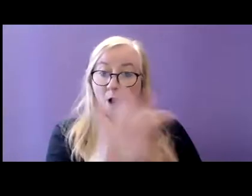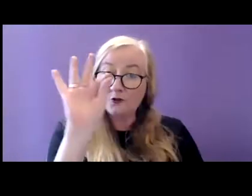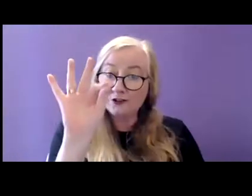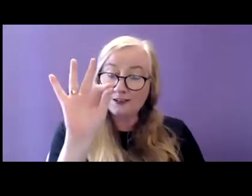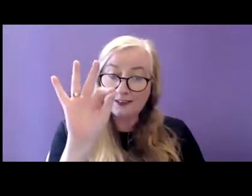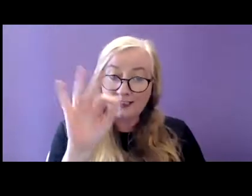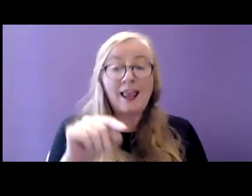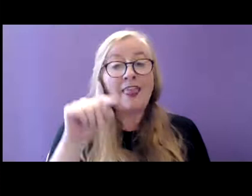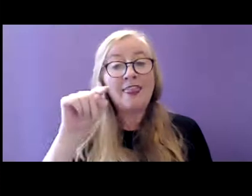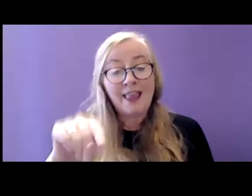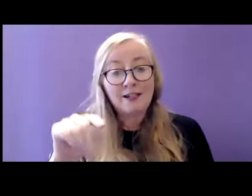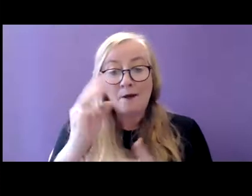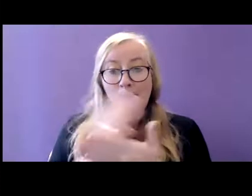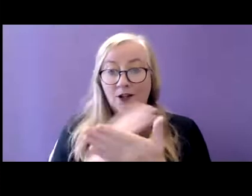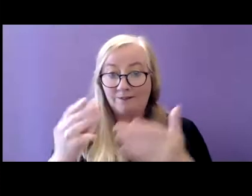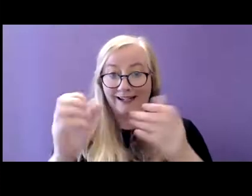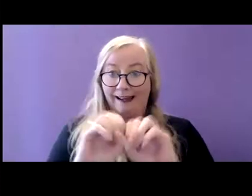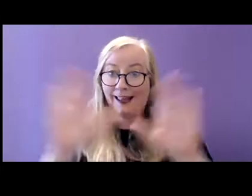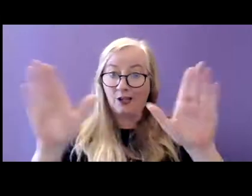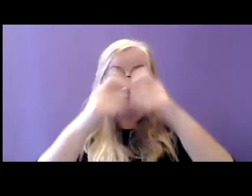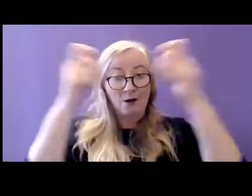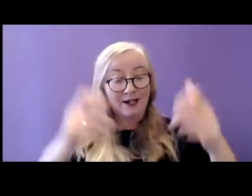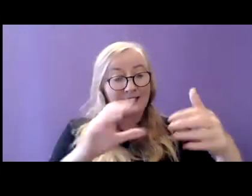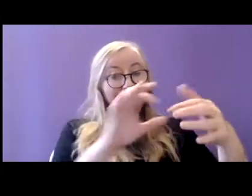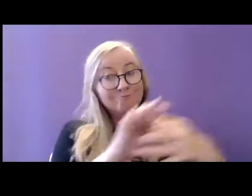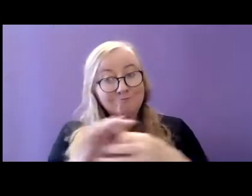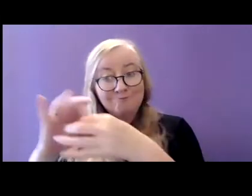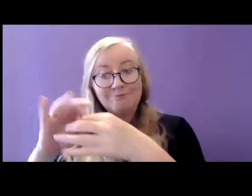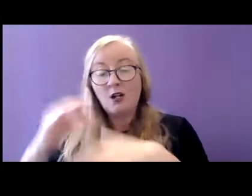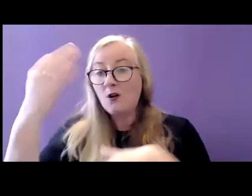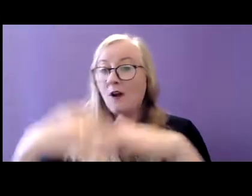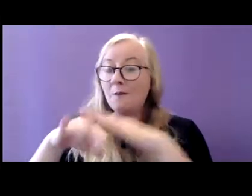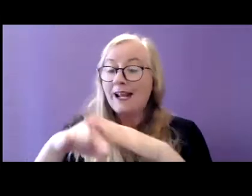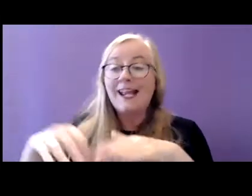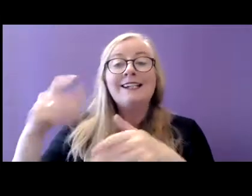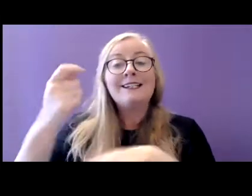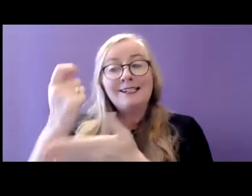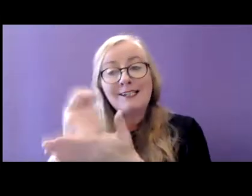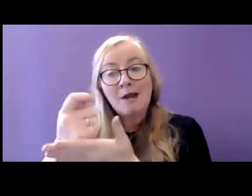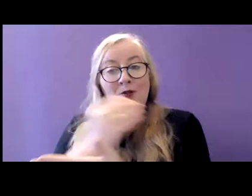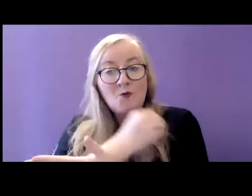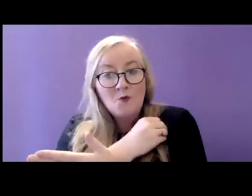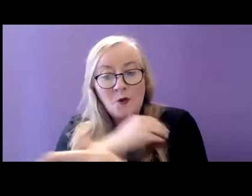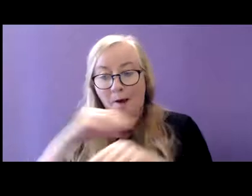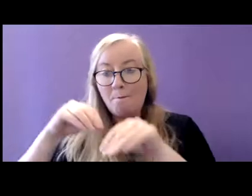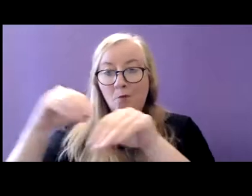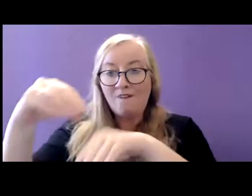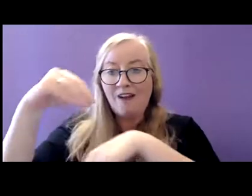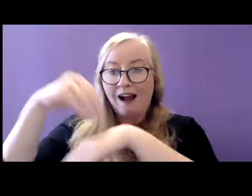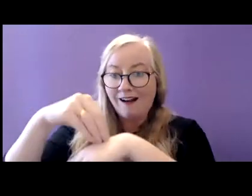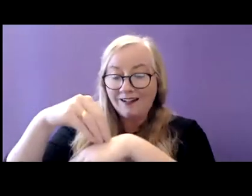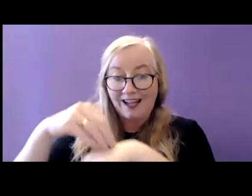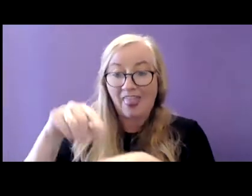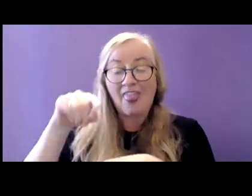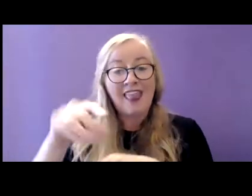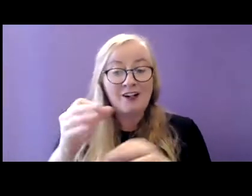as part of a coherent framework in conjunction with a government's time to move on from congregated settings, a strategy